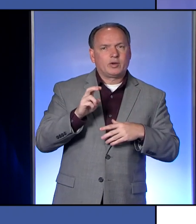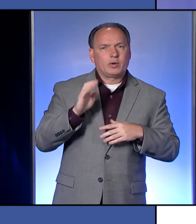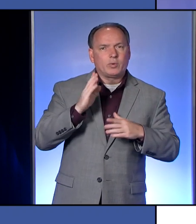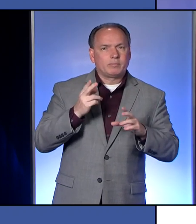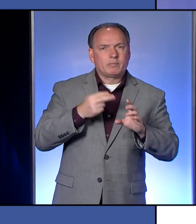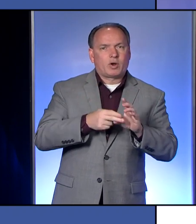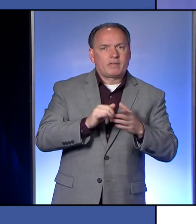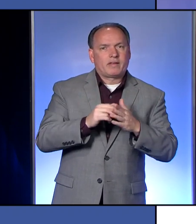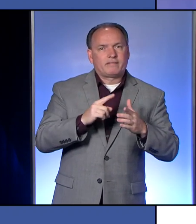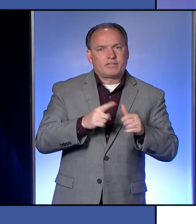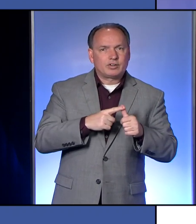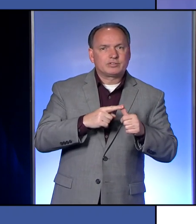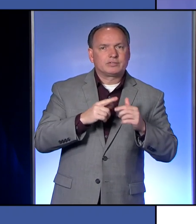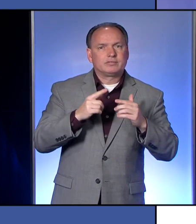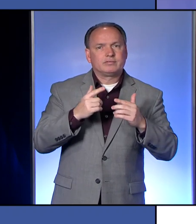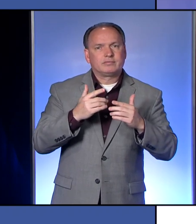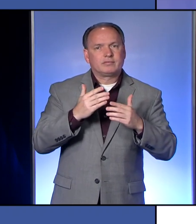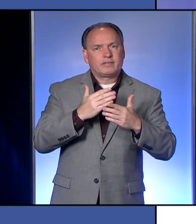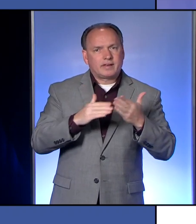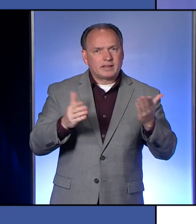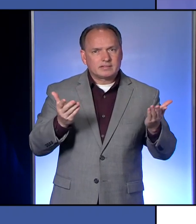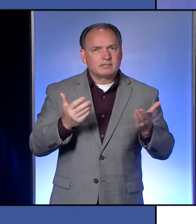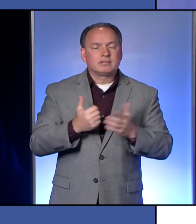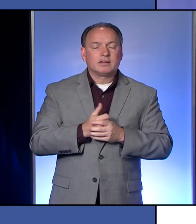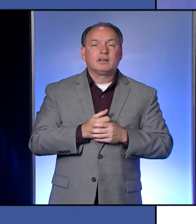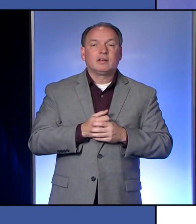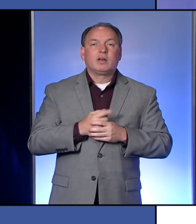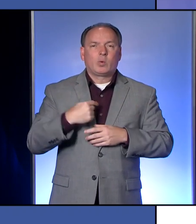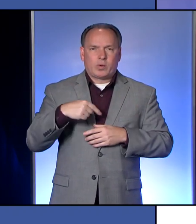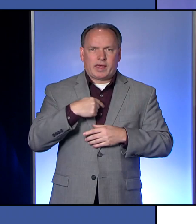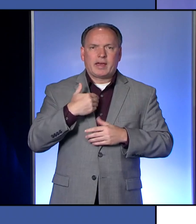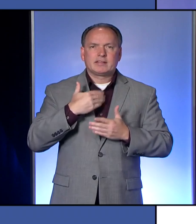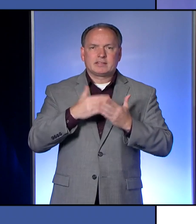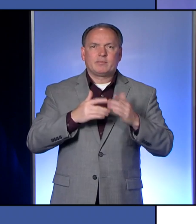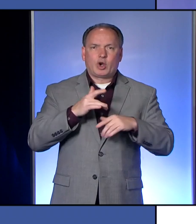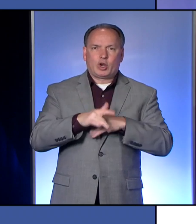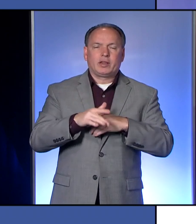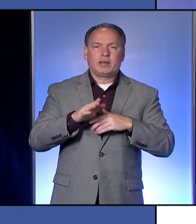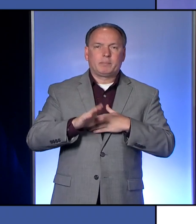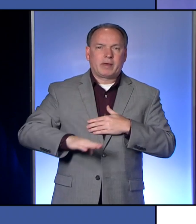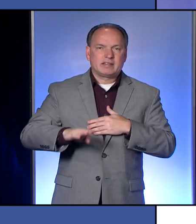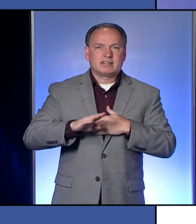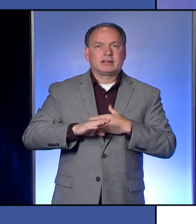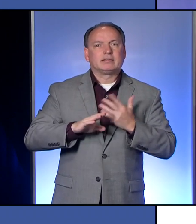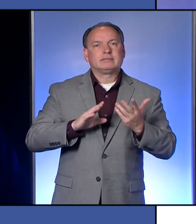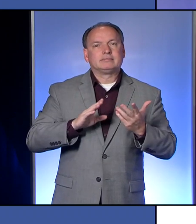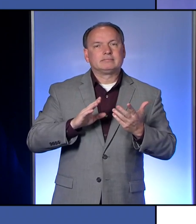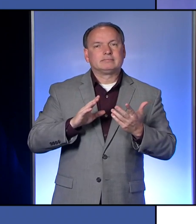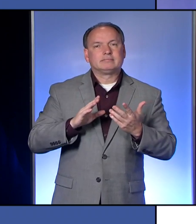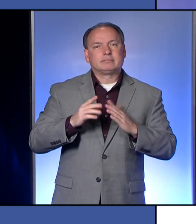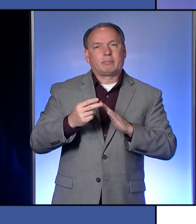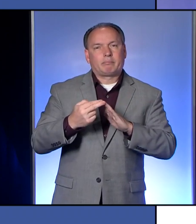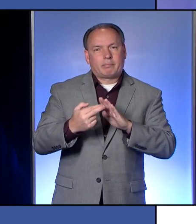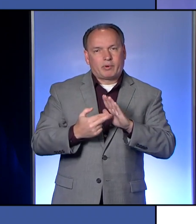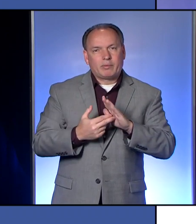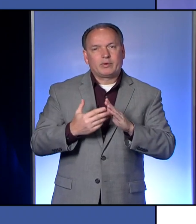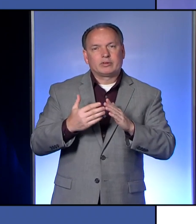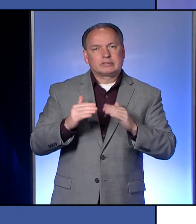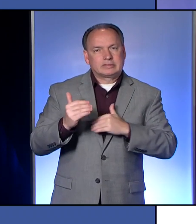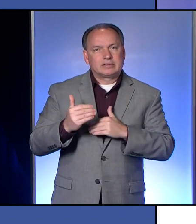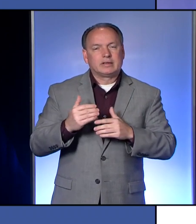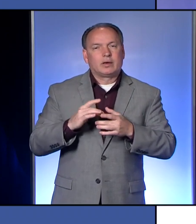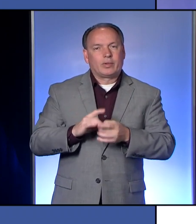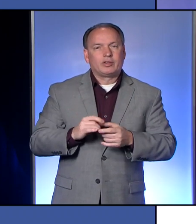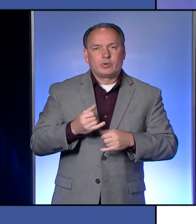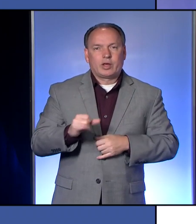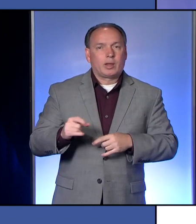be part of that first phase? Well, we had some early on basic parameters around yellow. And but